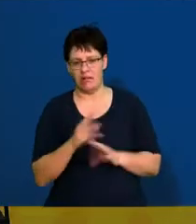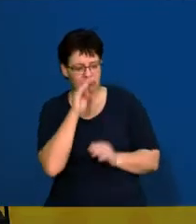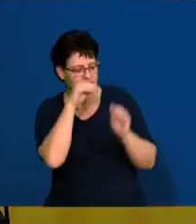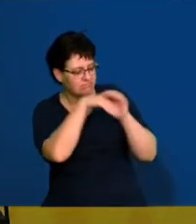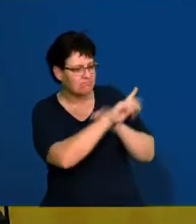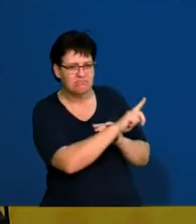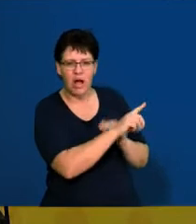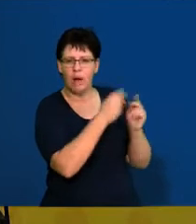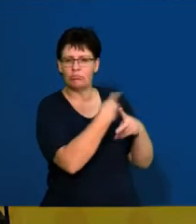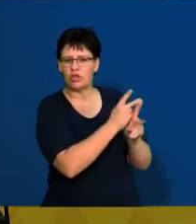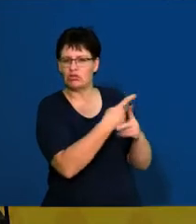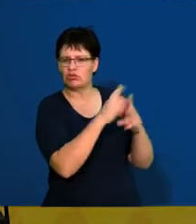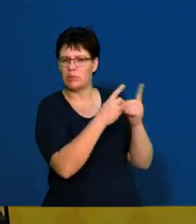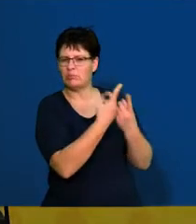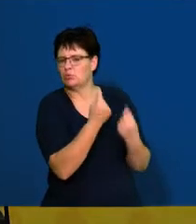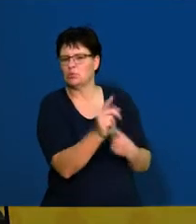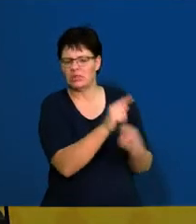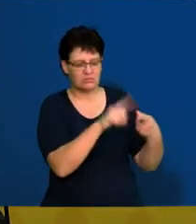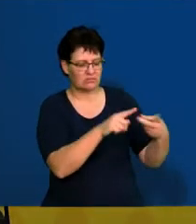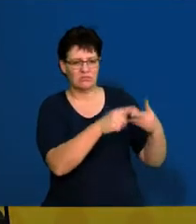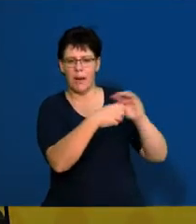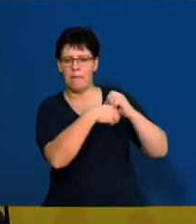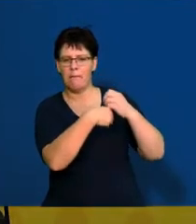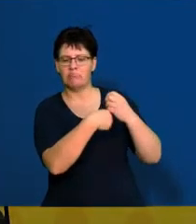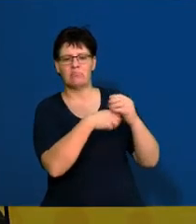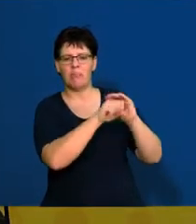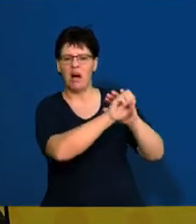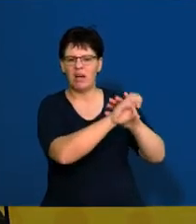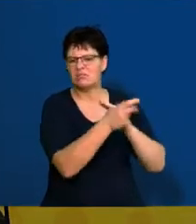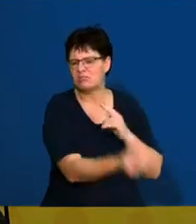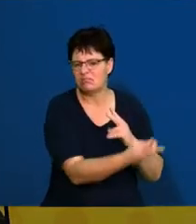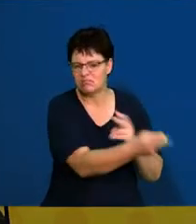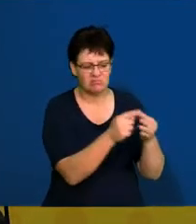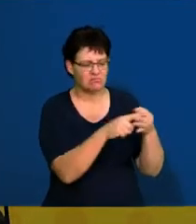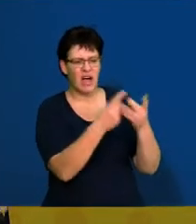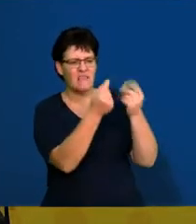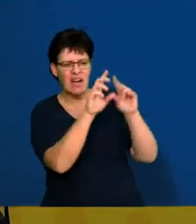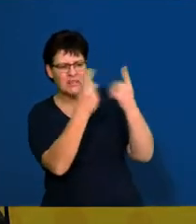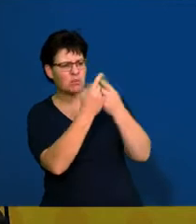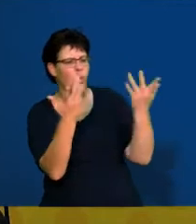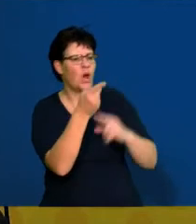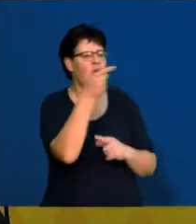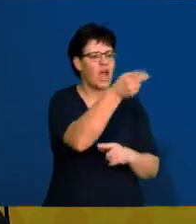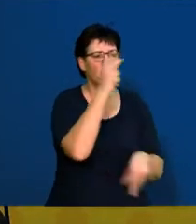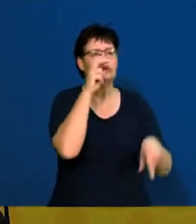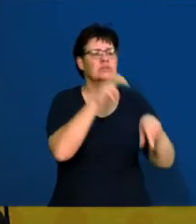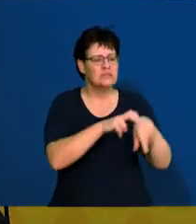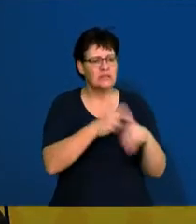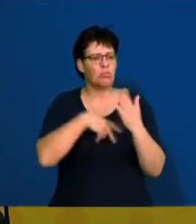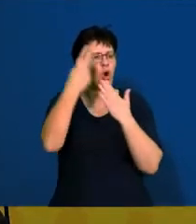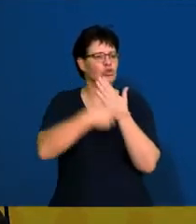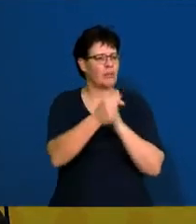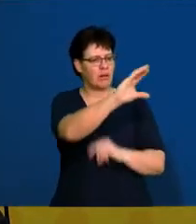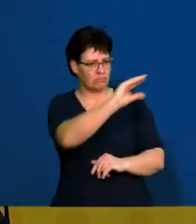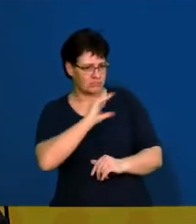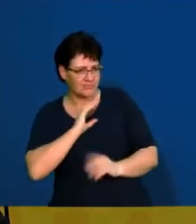go and see what happens in the production department, what happens in the marketing department, where is the finance department. In case you need money for